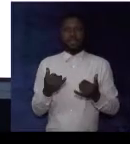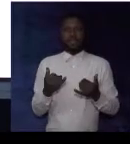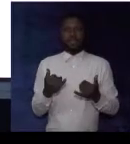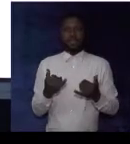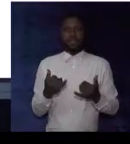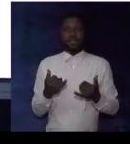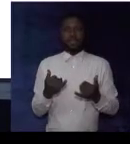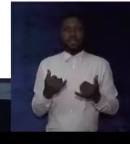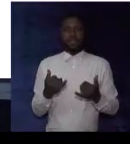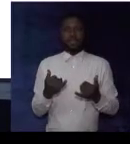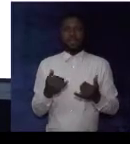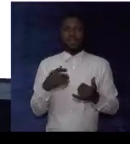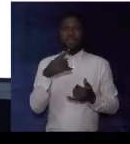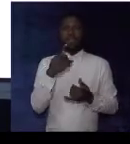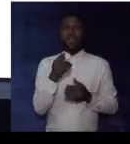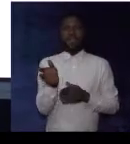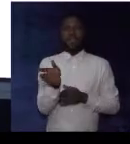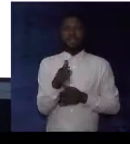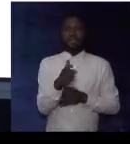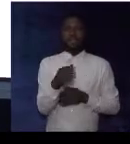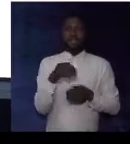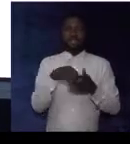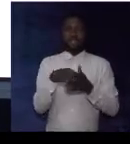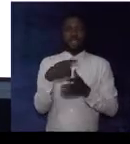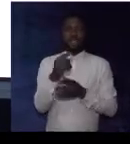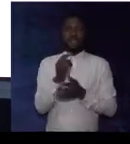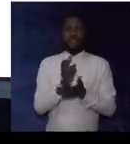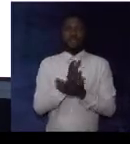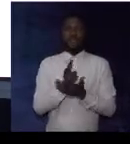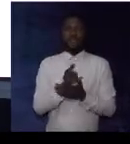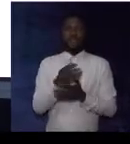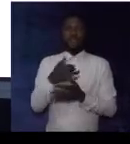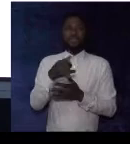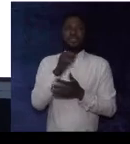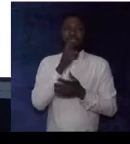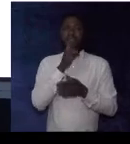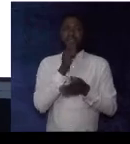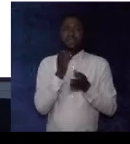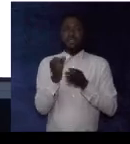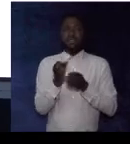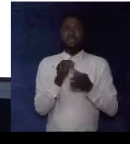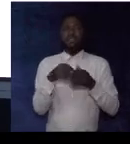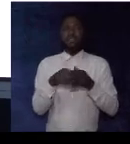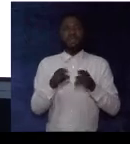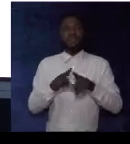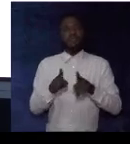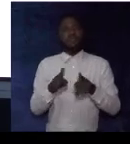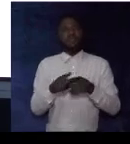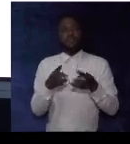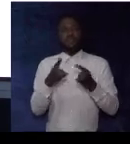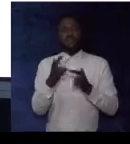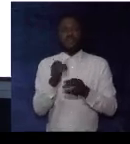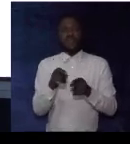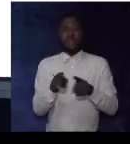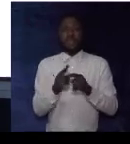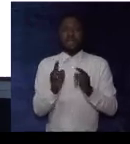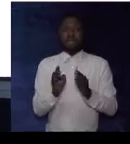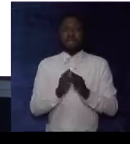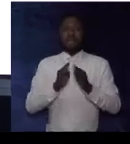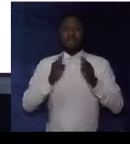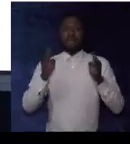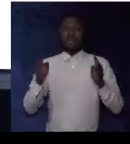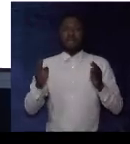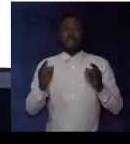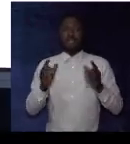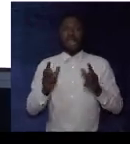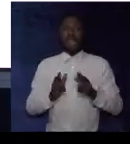Yes. The fishes in the video, they are described in various ways. As